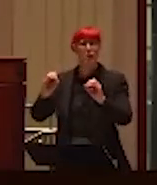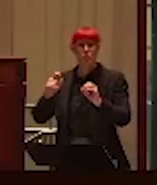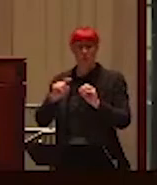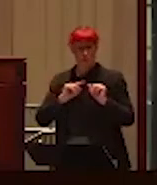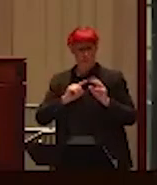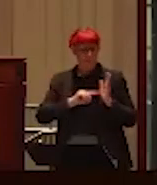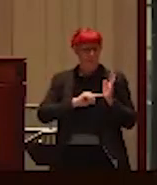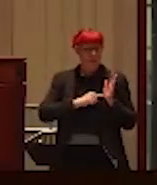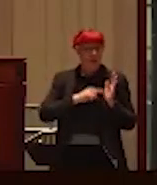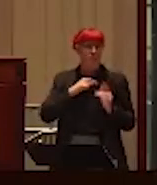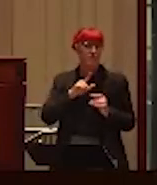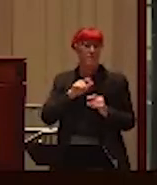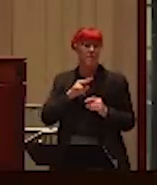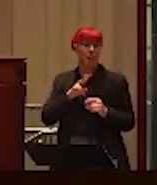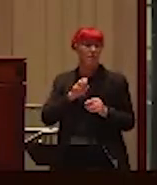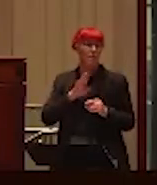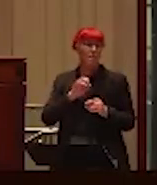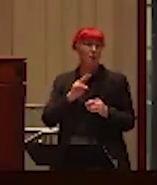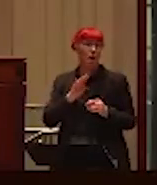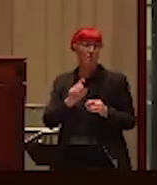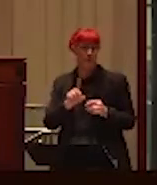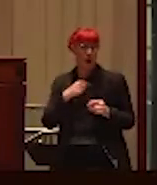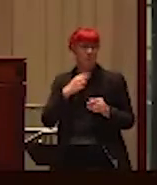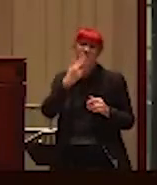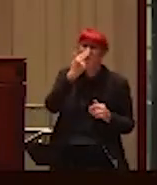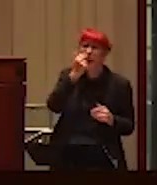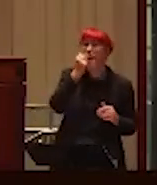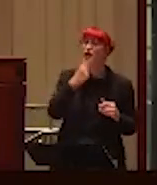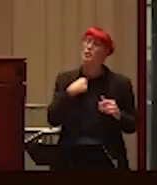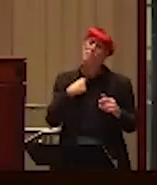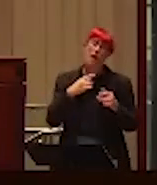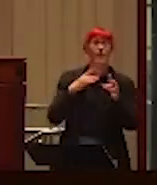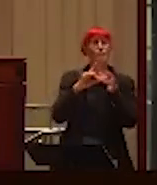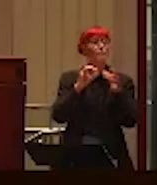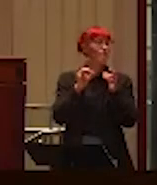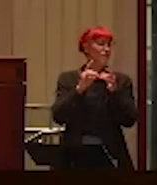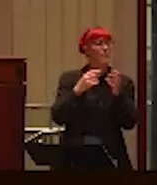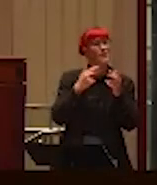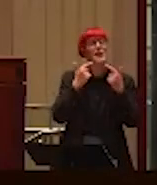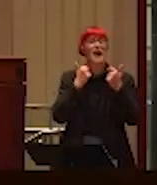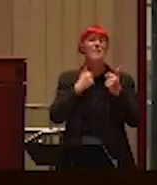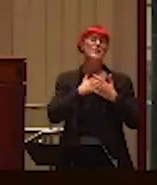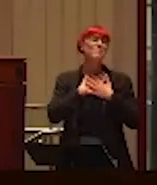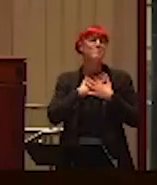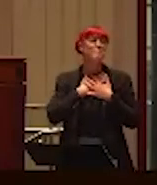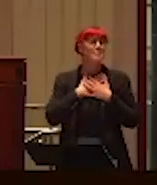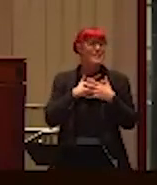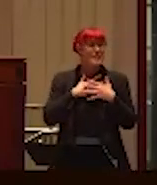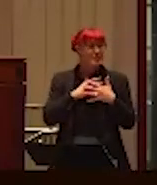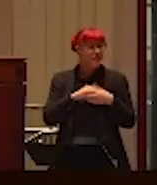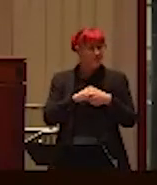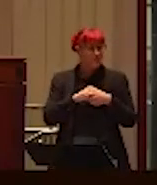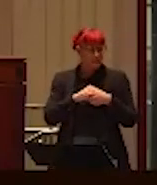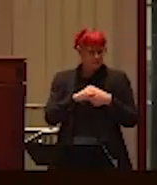beginning. Everything was, was wonderful. I, I was funny and she laughed at everything. And, you know, I a, uh, very, um,